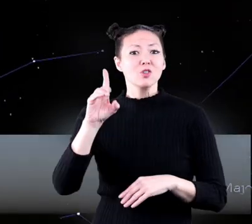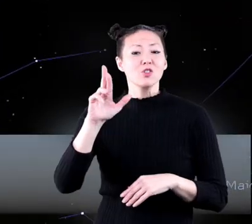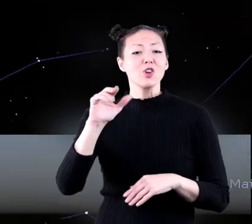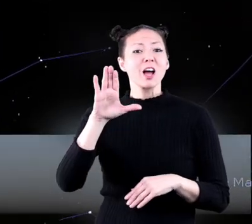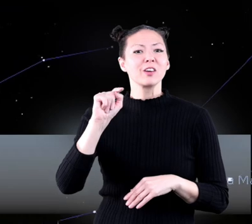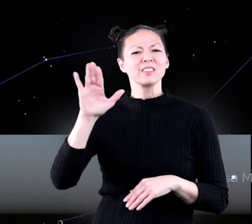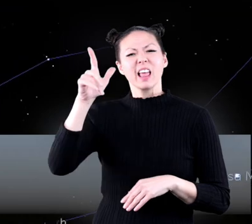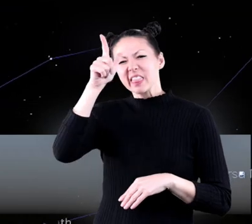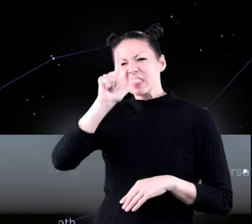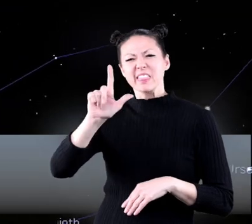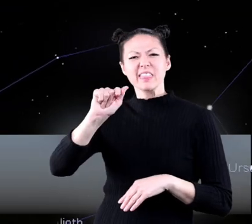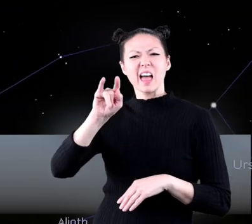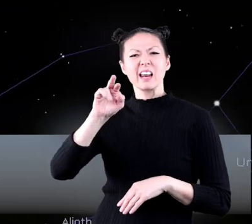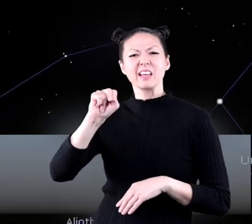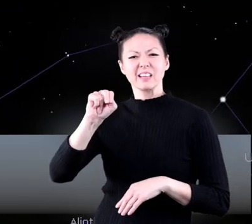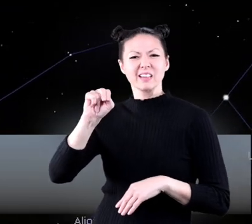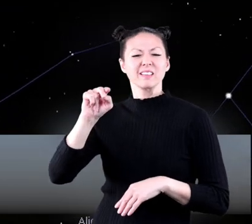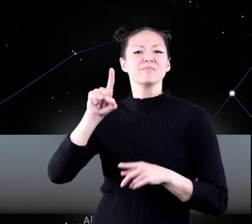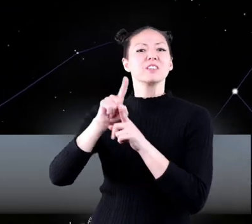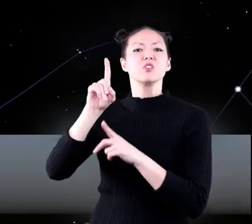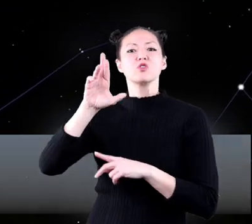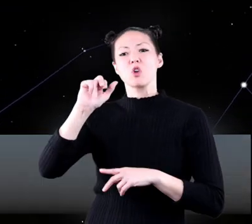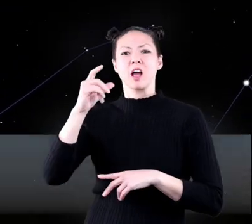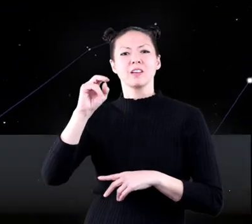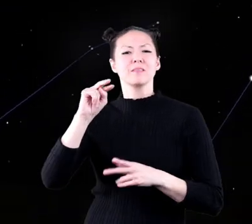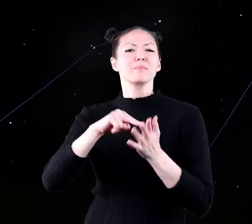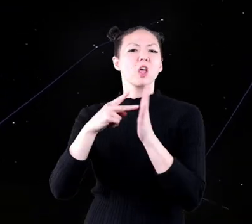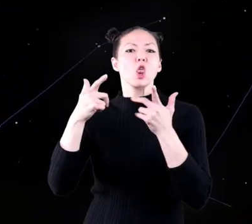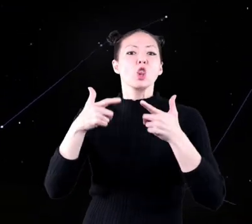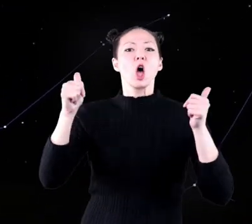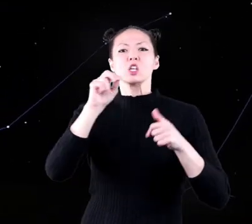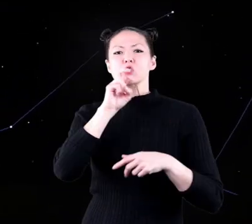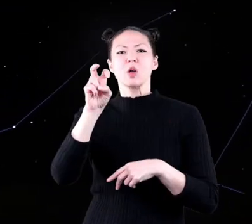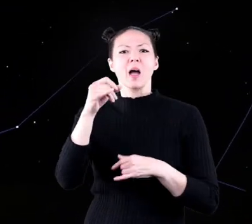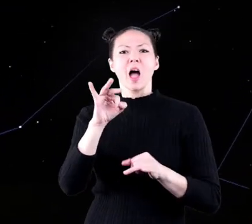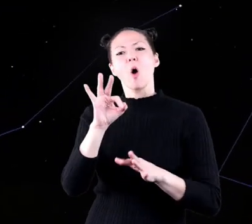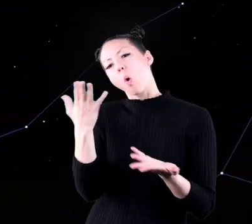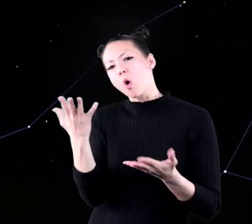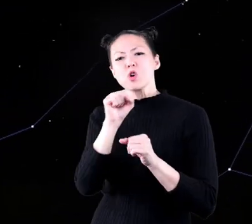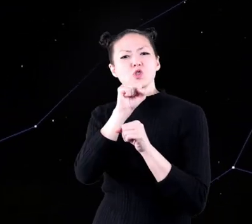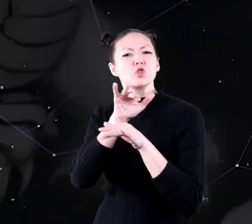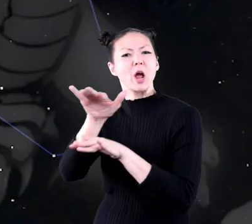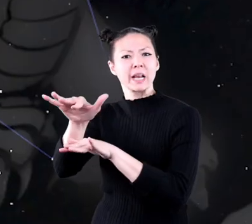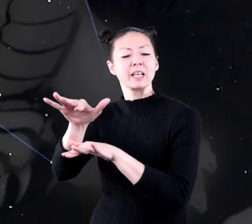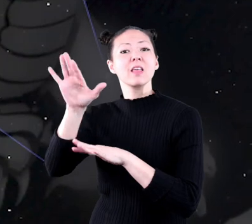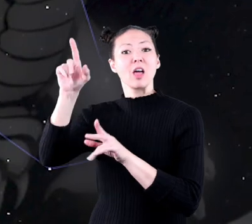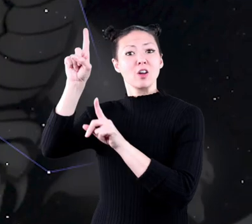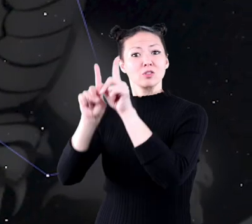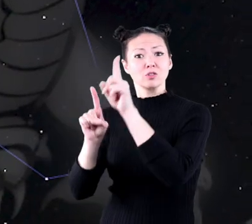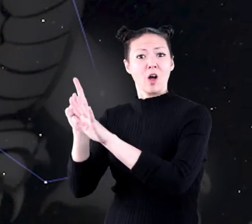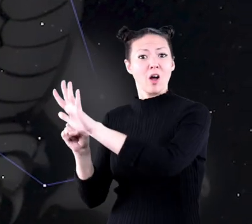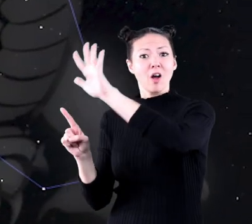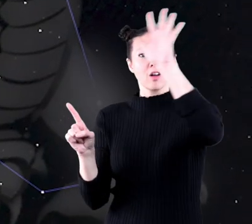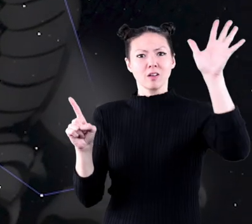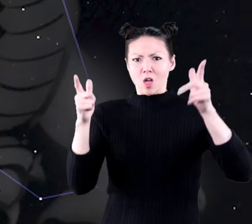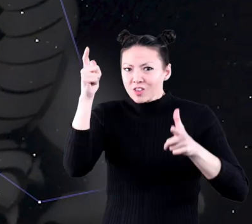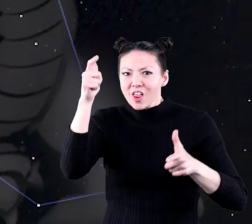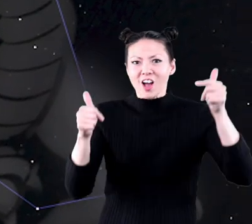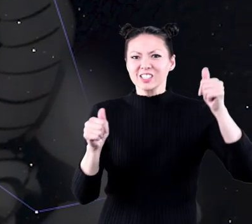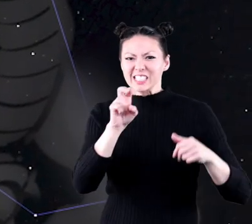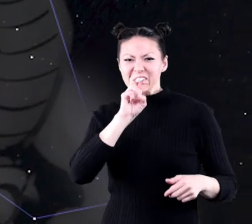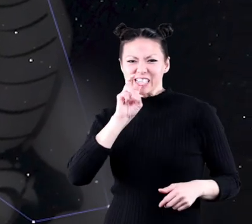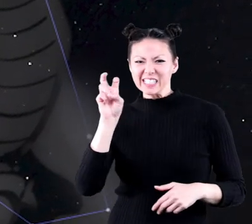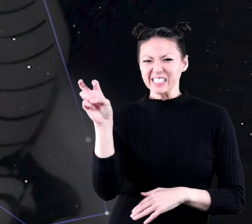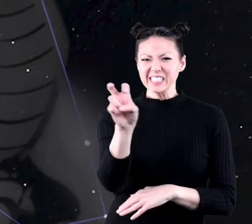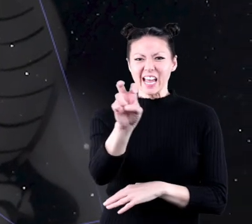Draco is Latin for Draconum, which means large serpent or dragon. This constellation looks